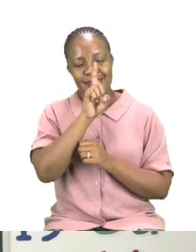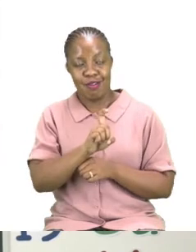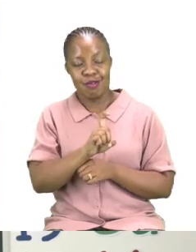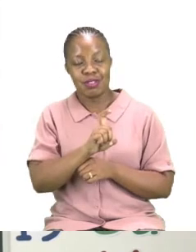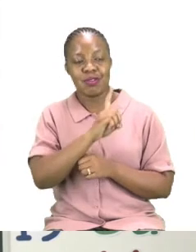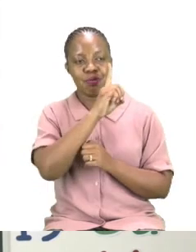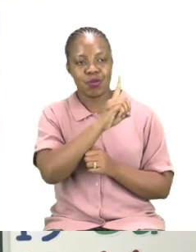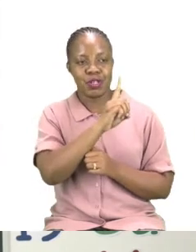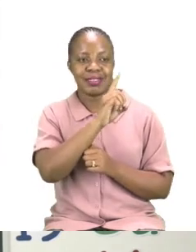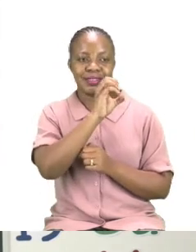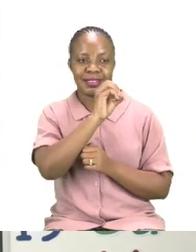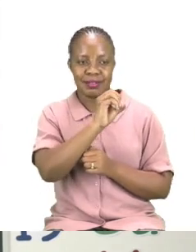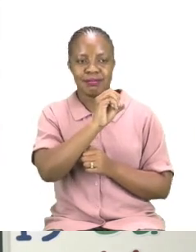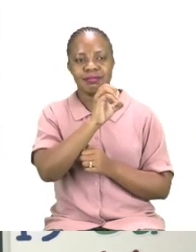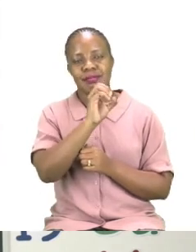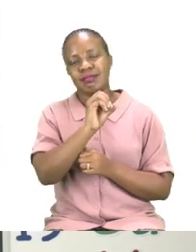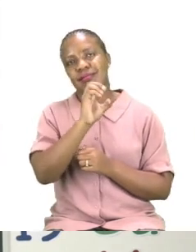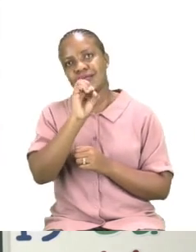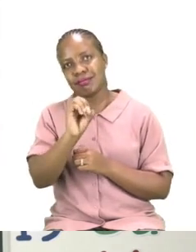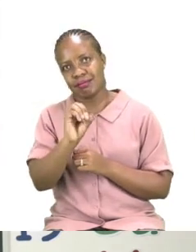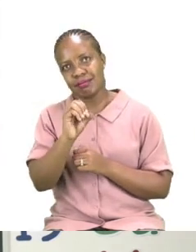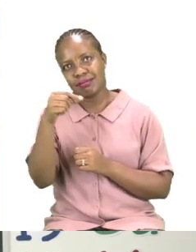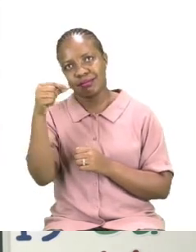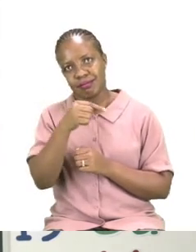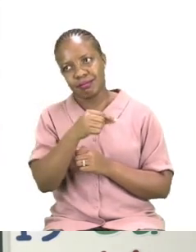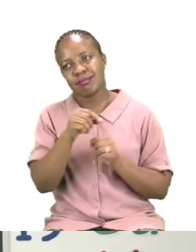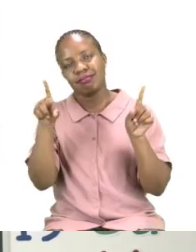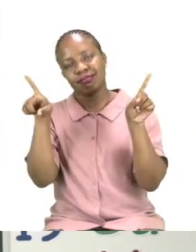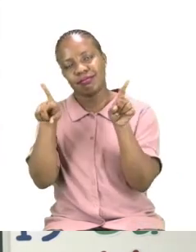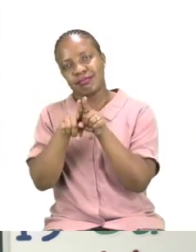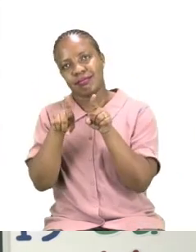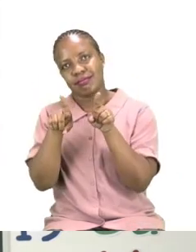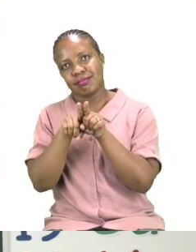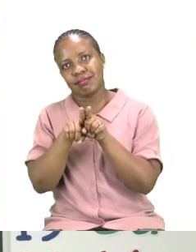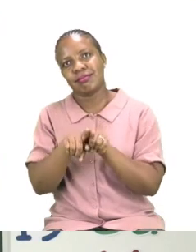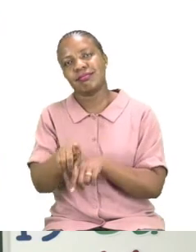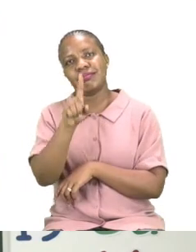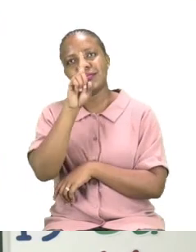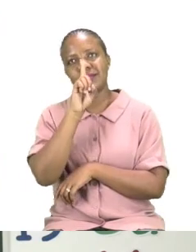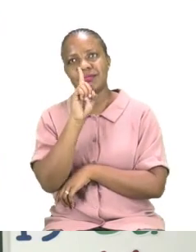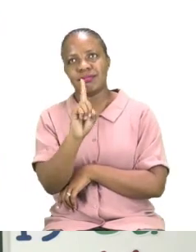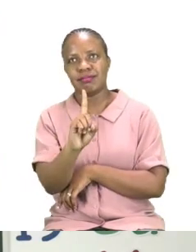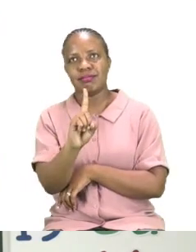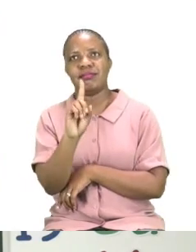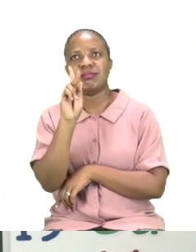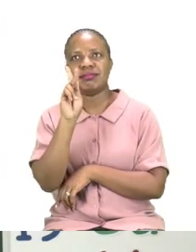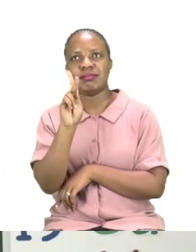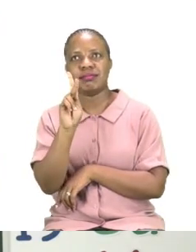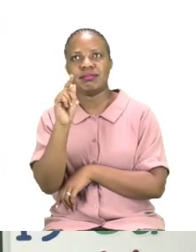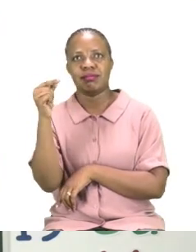A thousand grams equals one kilogram. So even if you have a